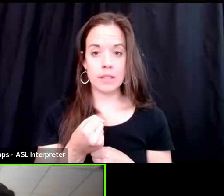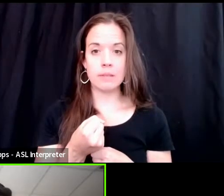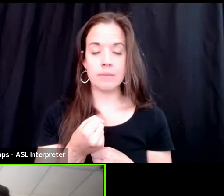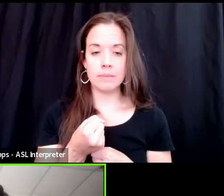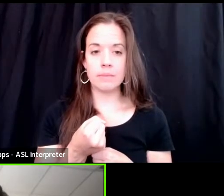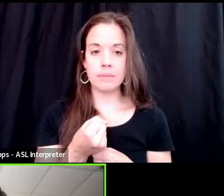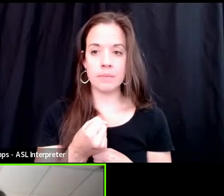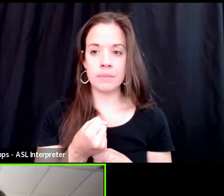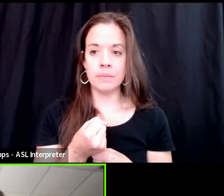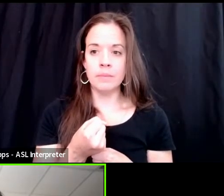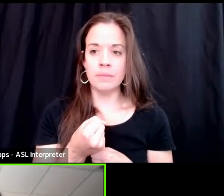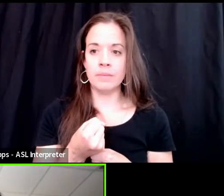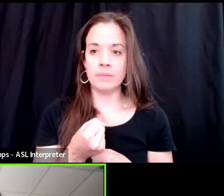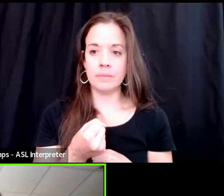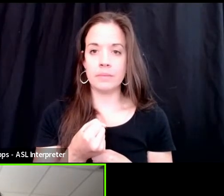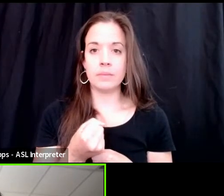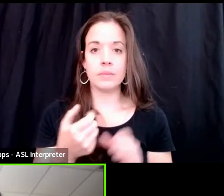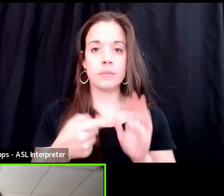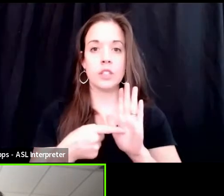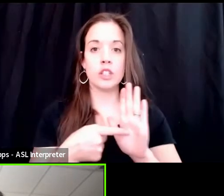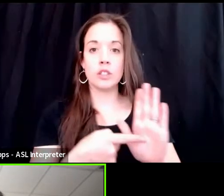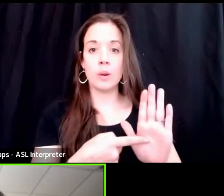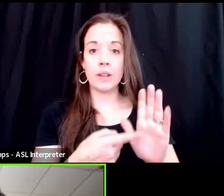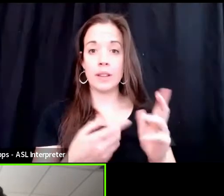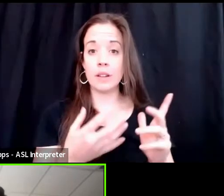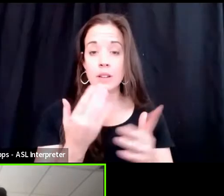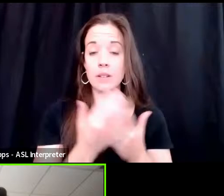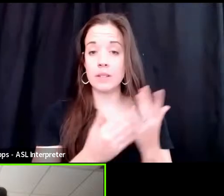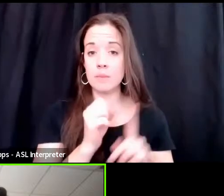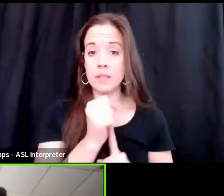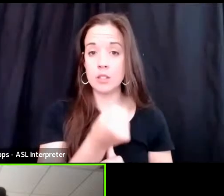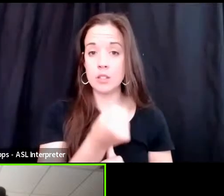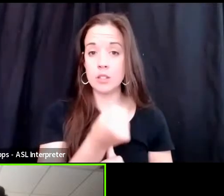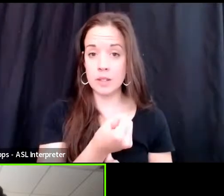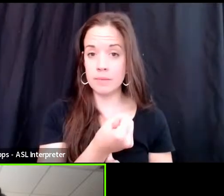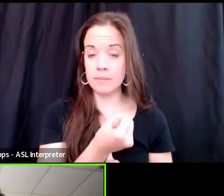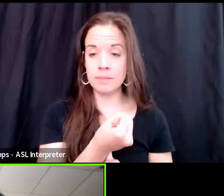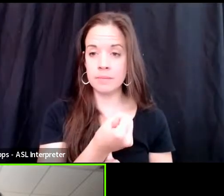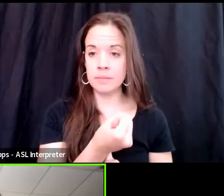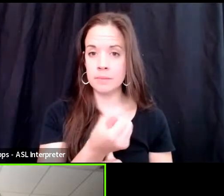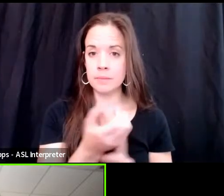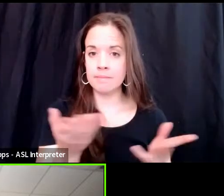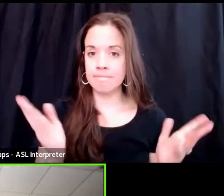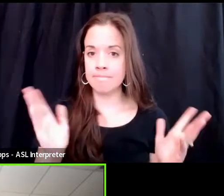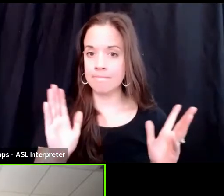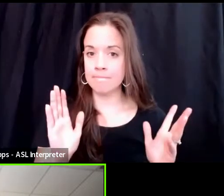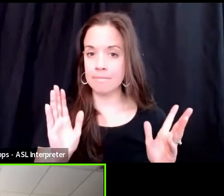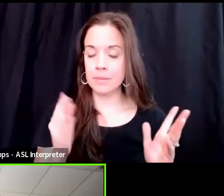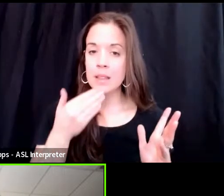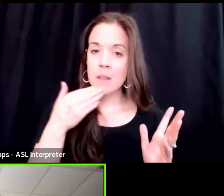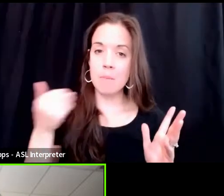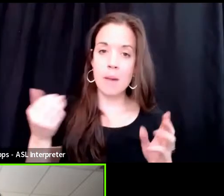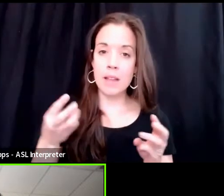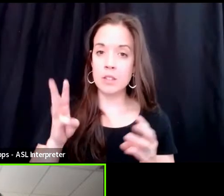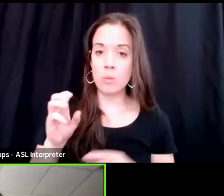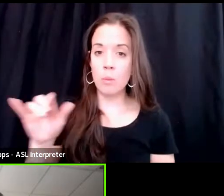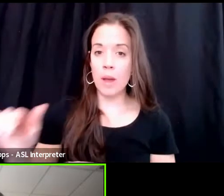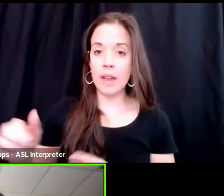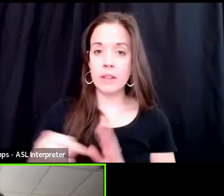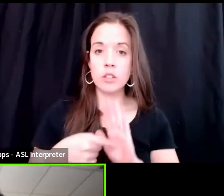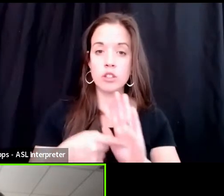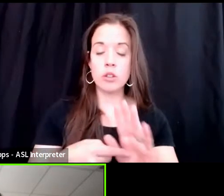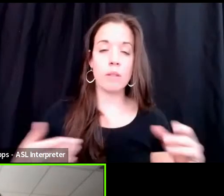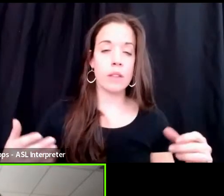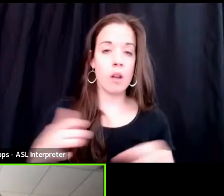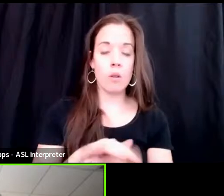she demonstrated that there are circumstances in which the way to show the ultimate confidence and the